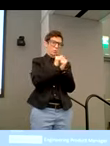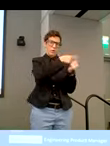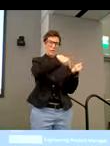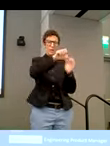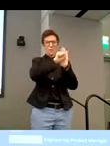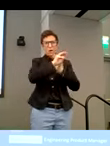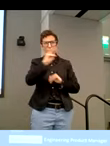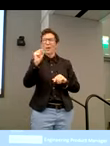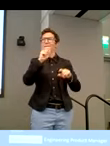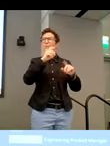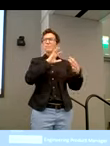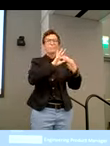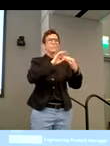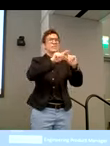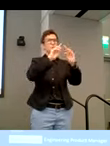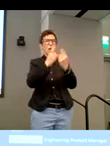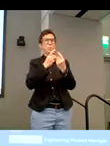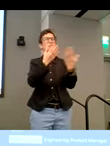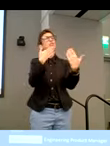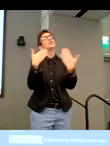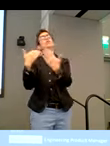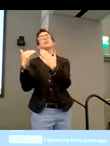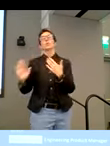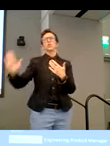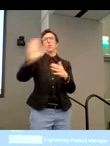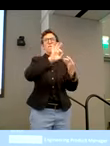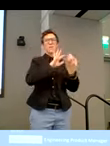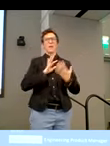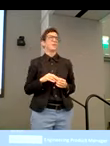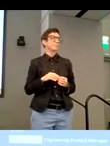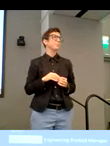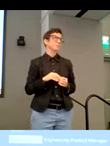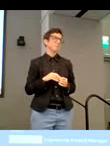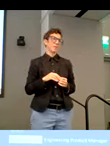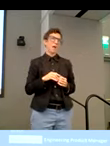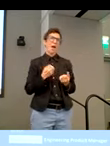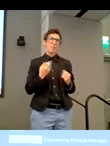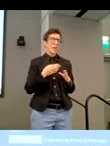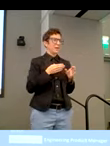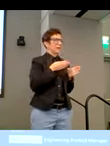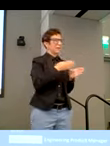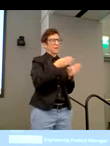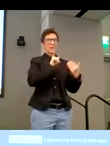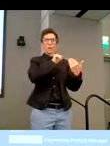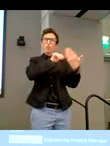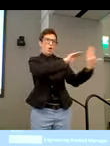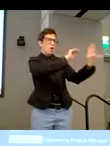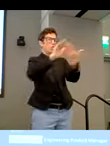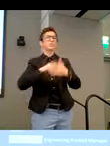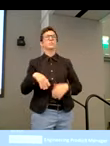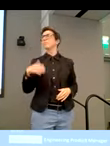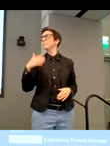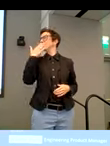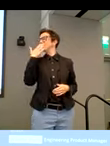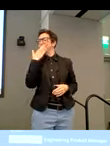different departments to get that feedback. So, yeah, it's multi-prime. Great. Thank you. And just for the interest